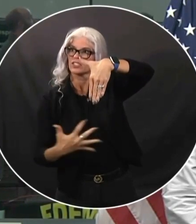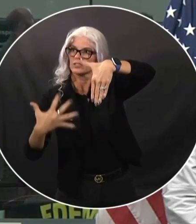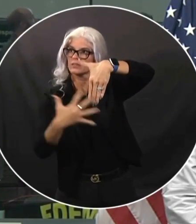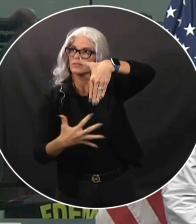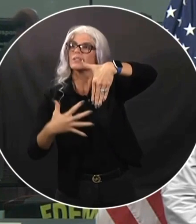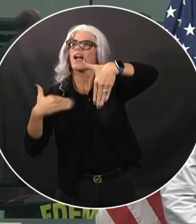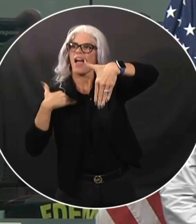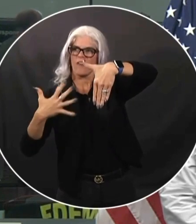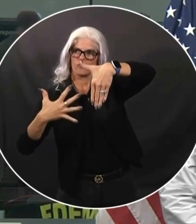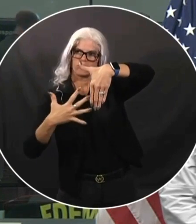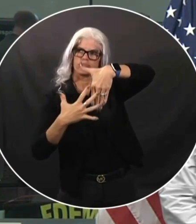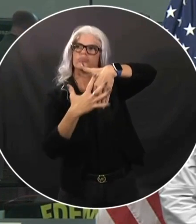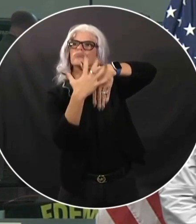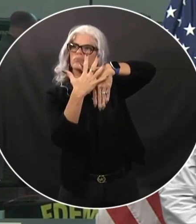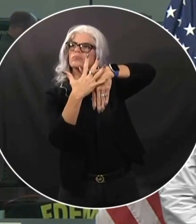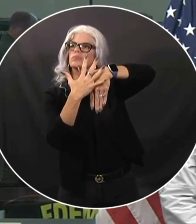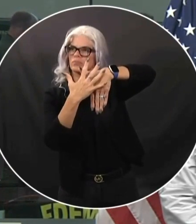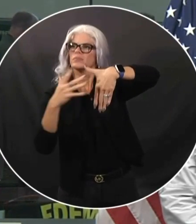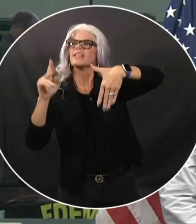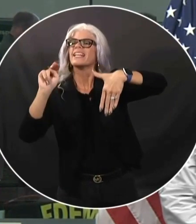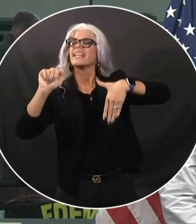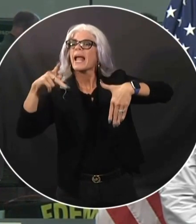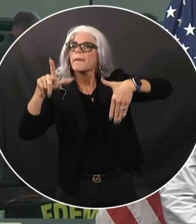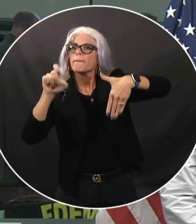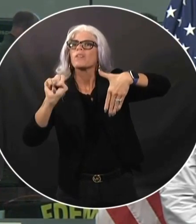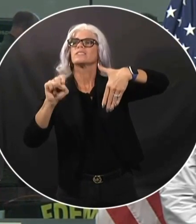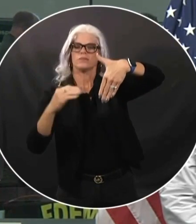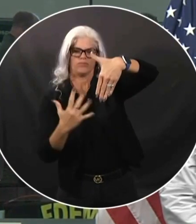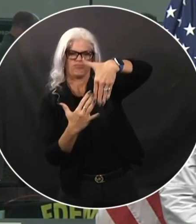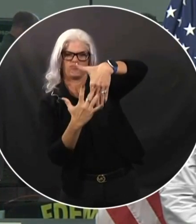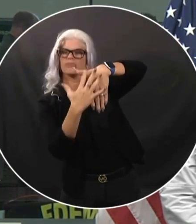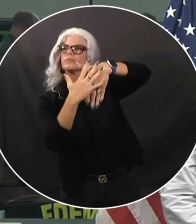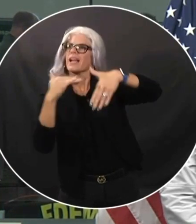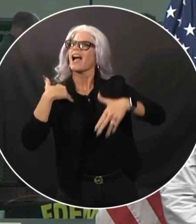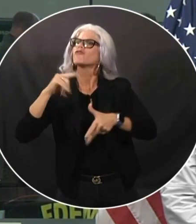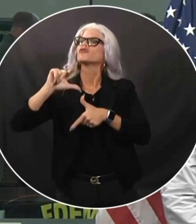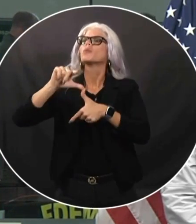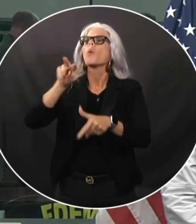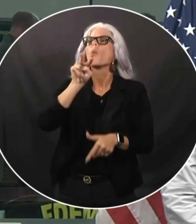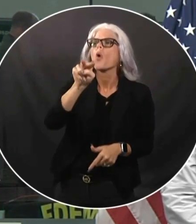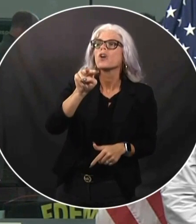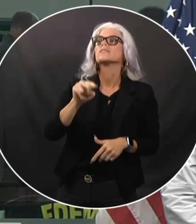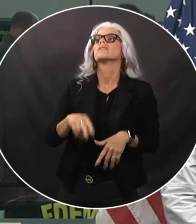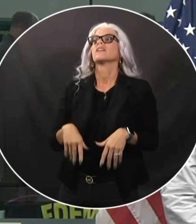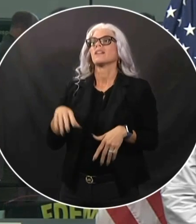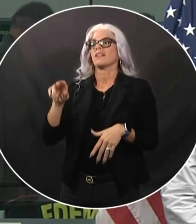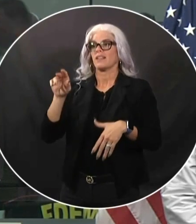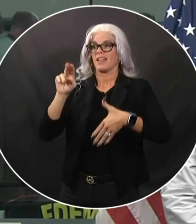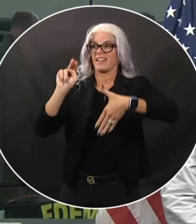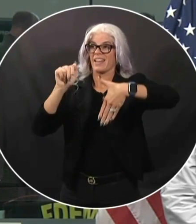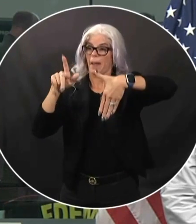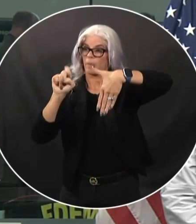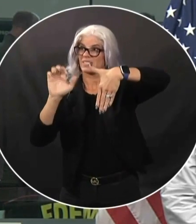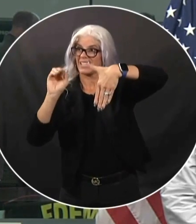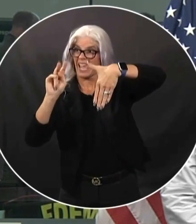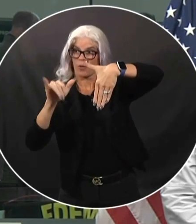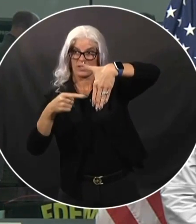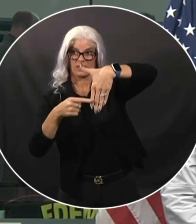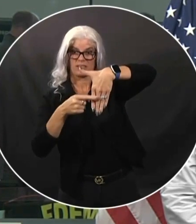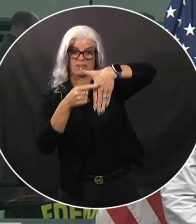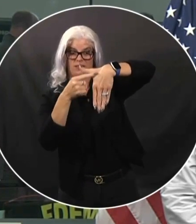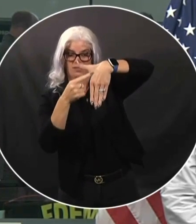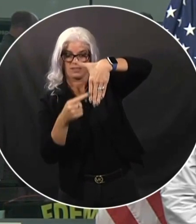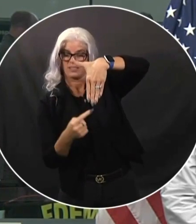We also have storm surge watches in effect from Pinellas County down to the Florida Keys. Those watches are anticipated to become